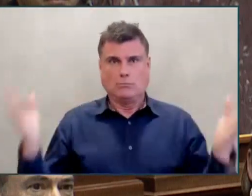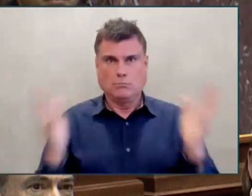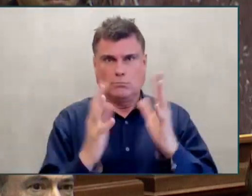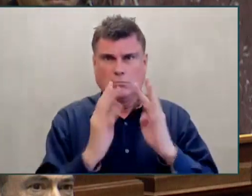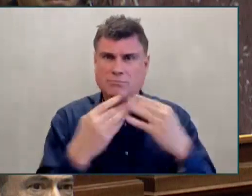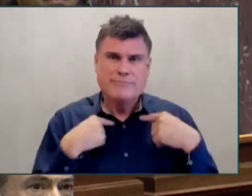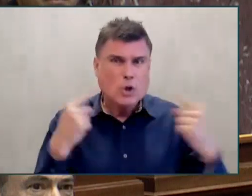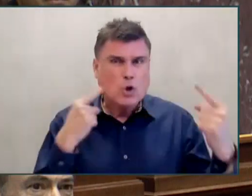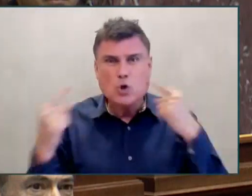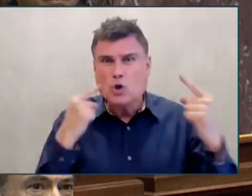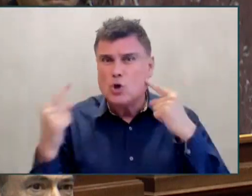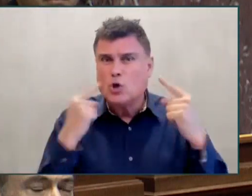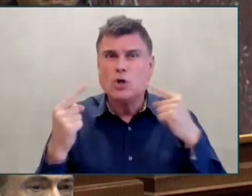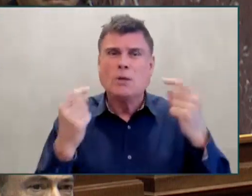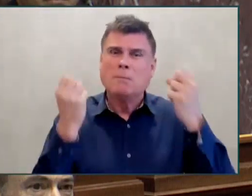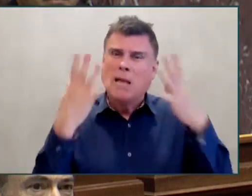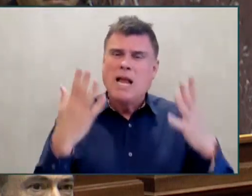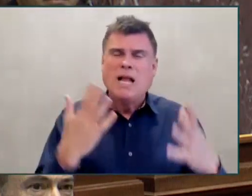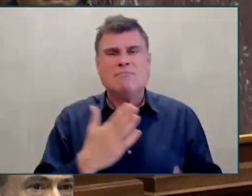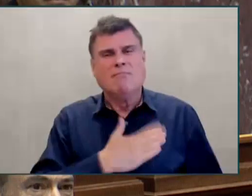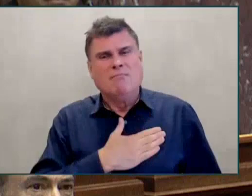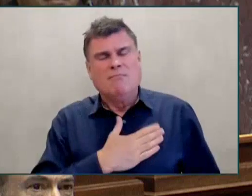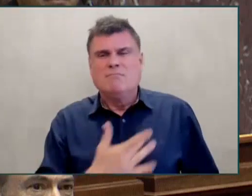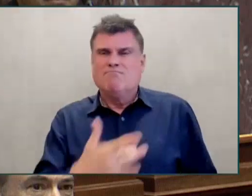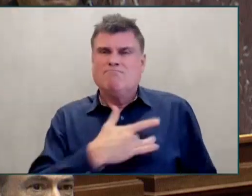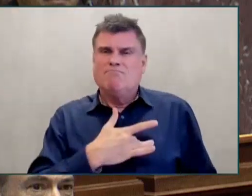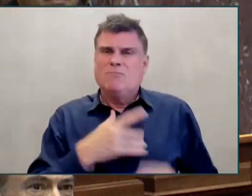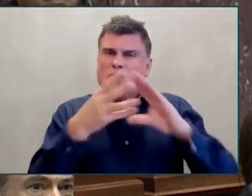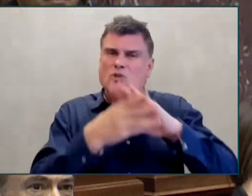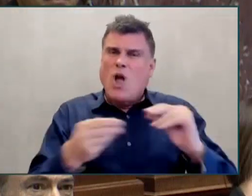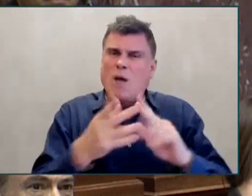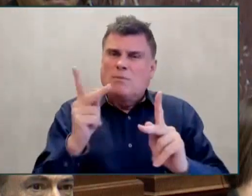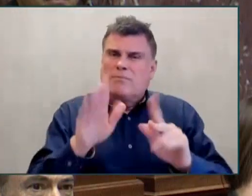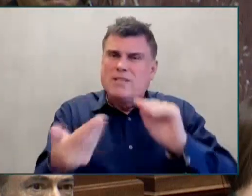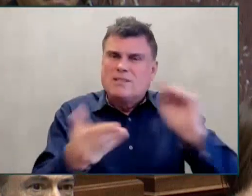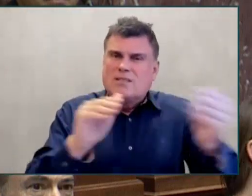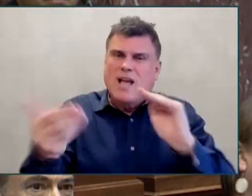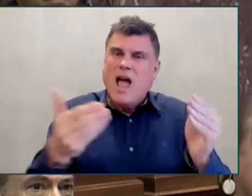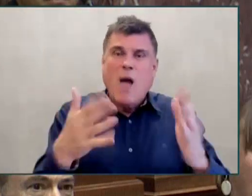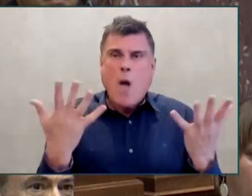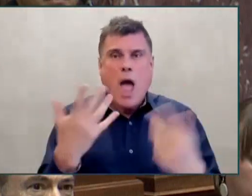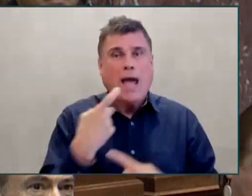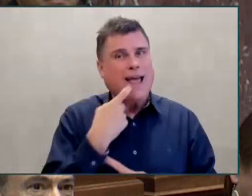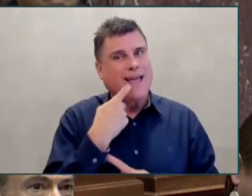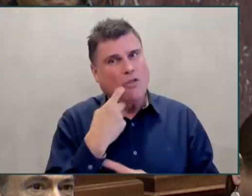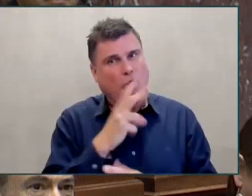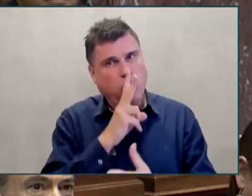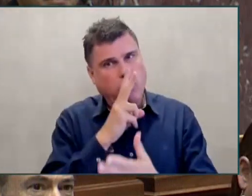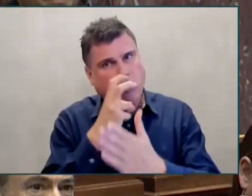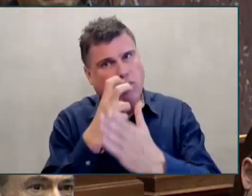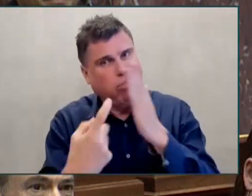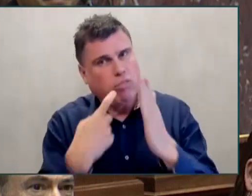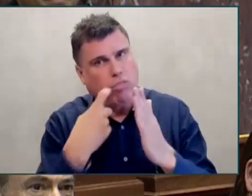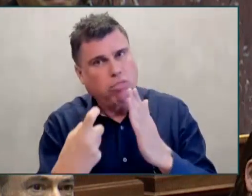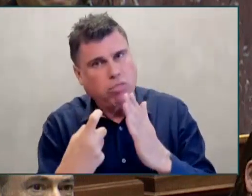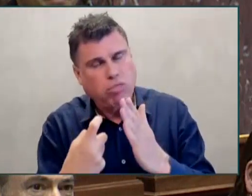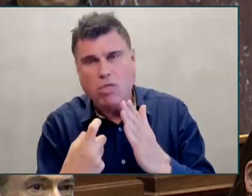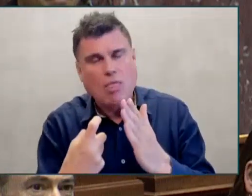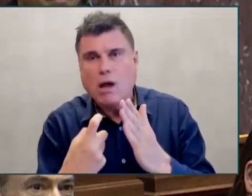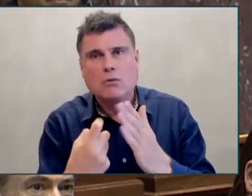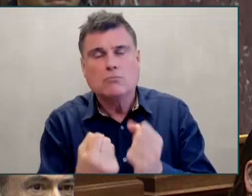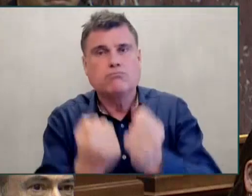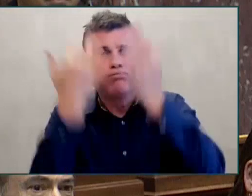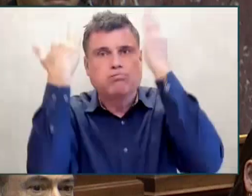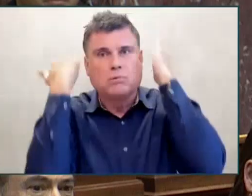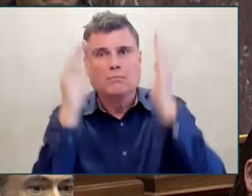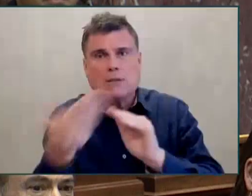Our committee identified gaping holes and a lack of urgency from this NDP government. And I'll